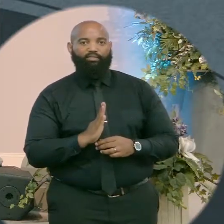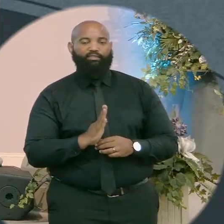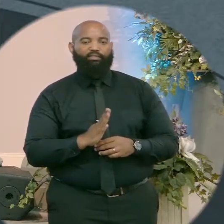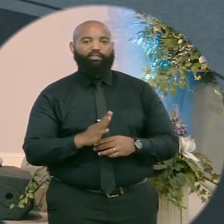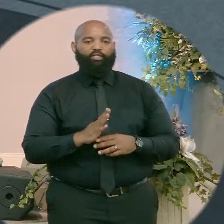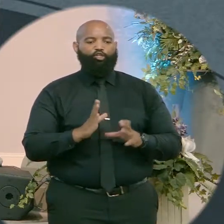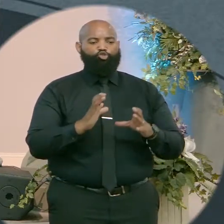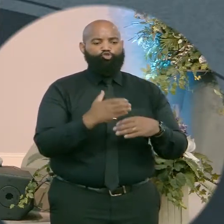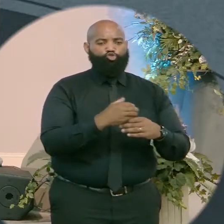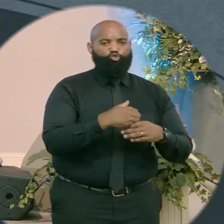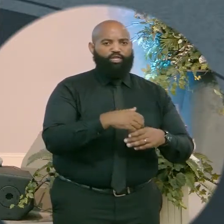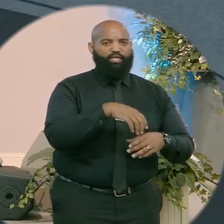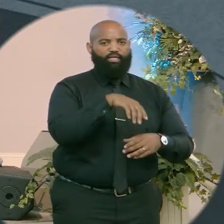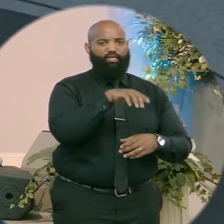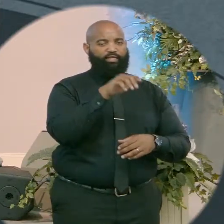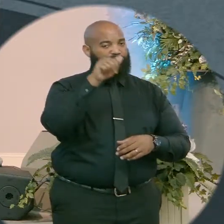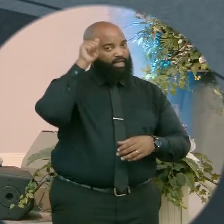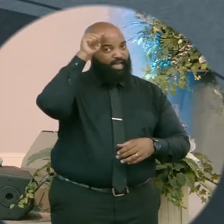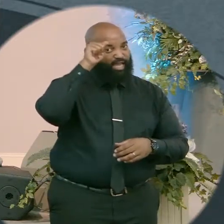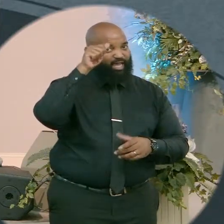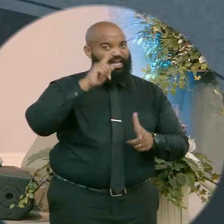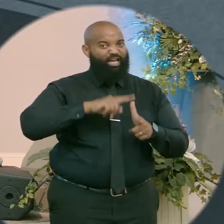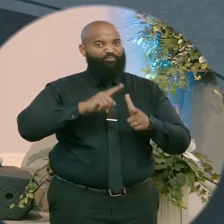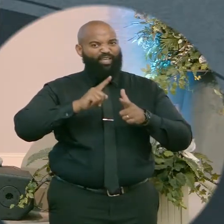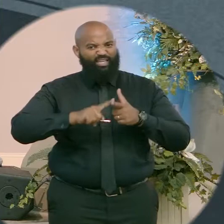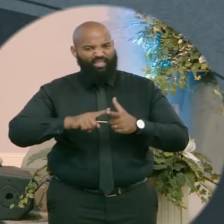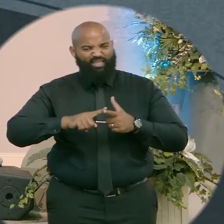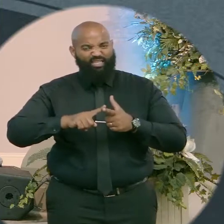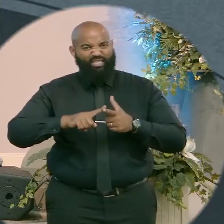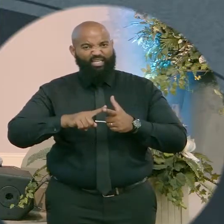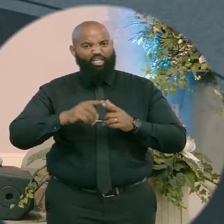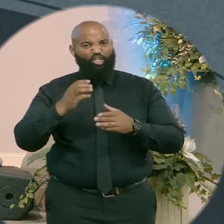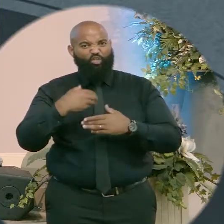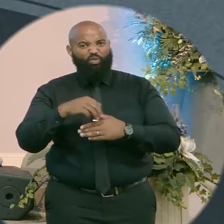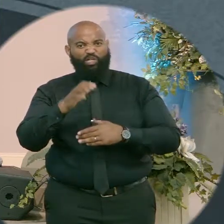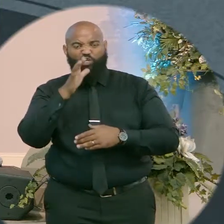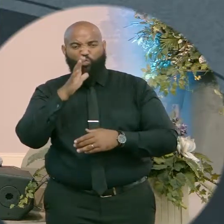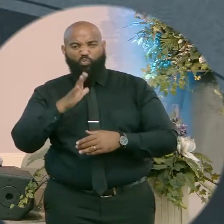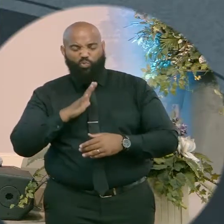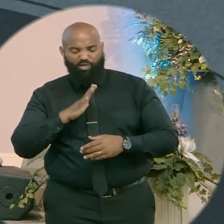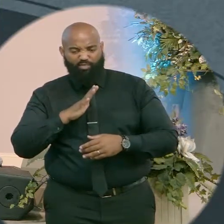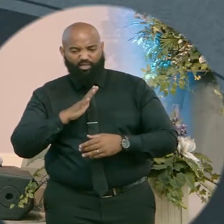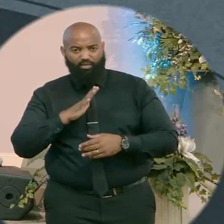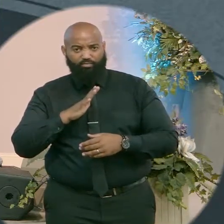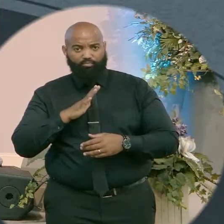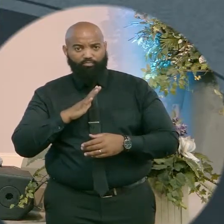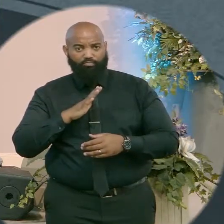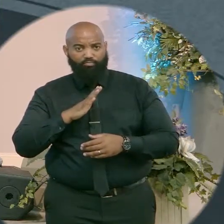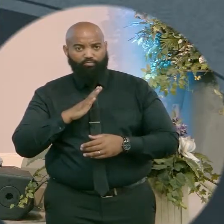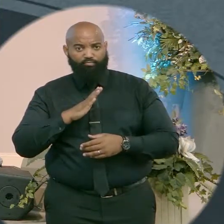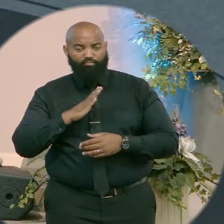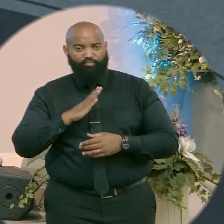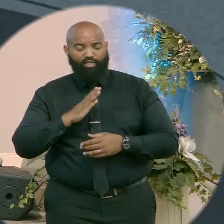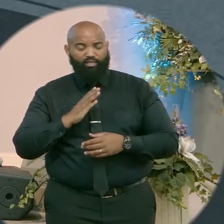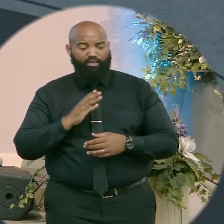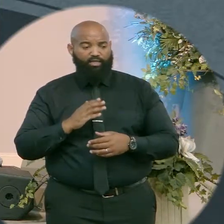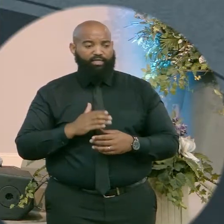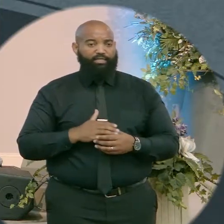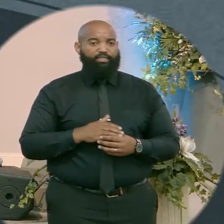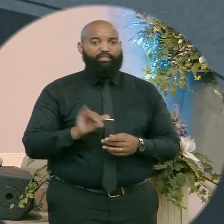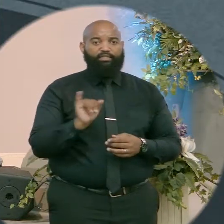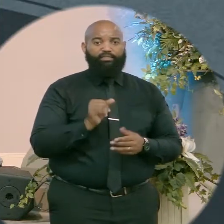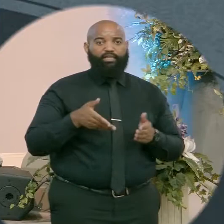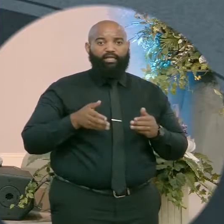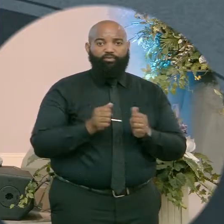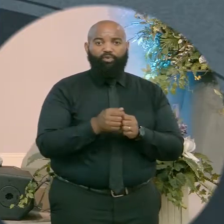Adam and then making a woman because he knew he, I want us to see us in this text. See, when you look at the temptation of Jesus, it was